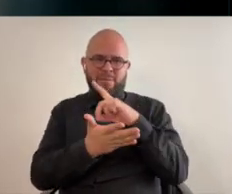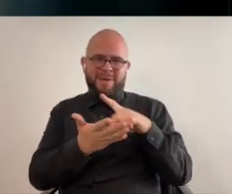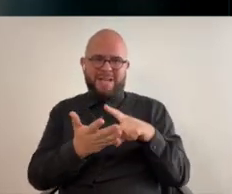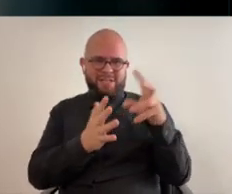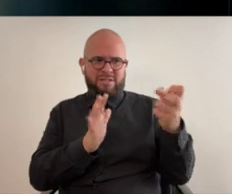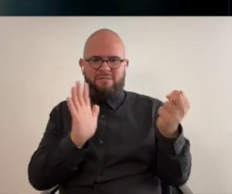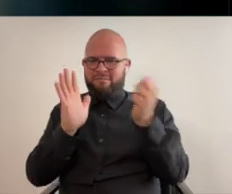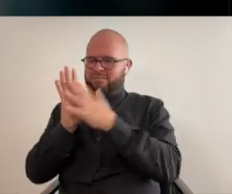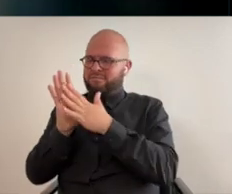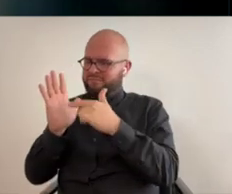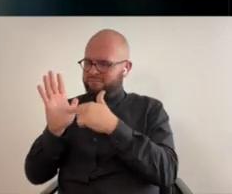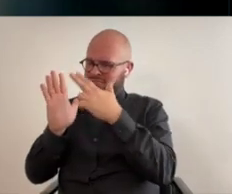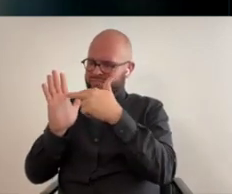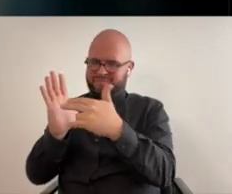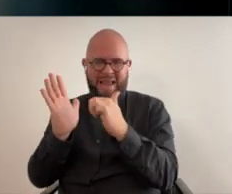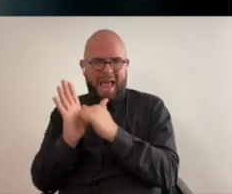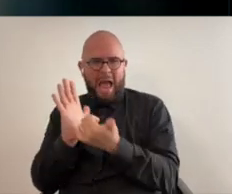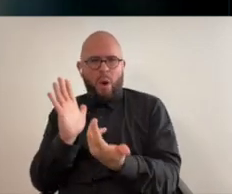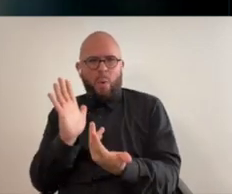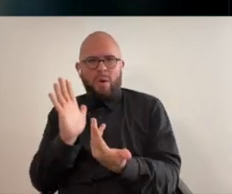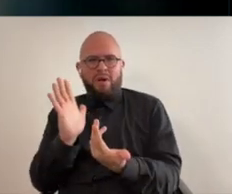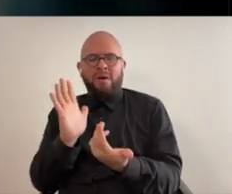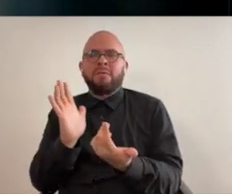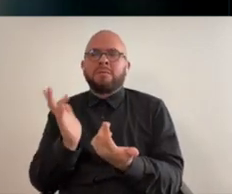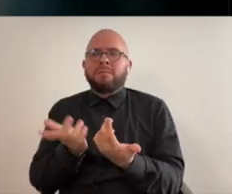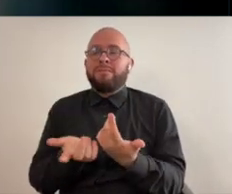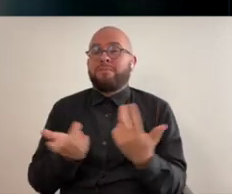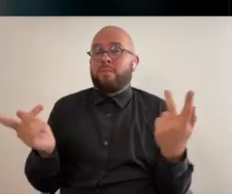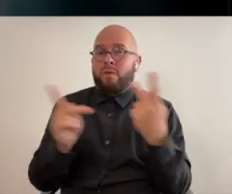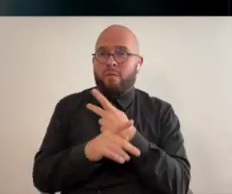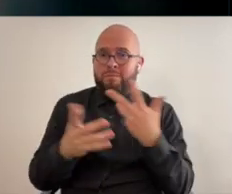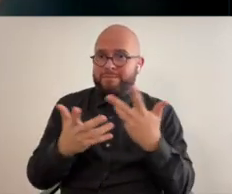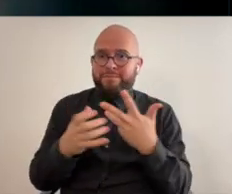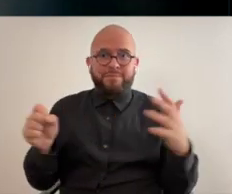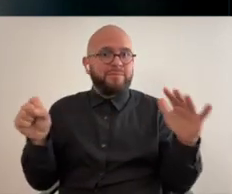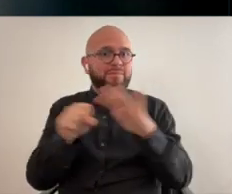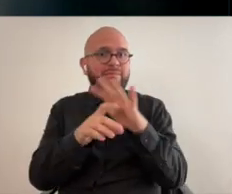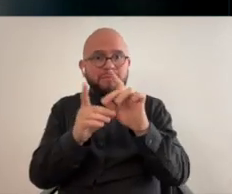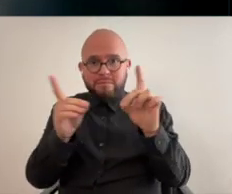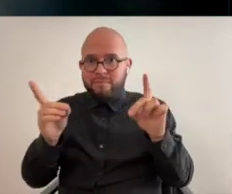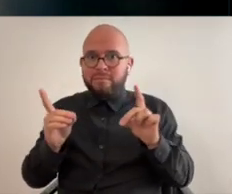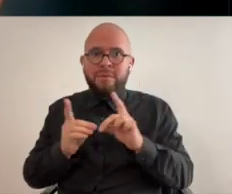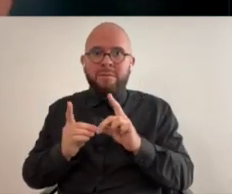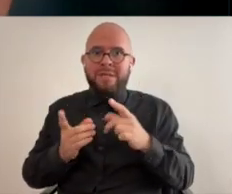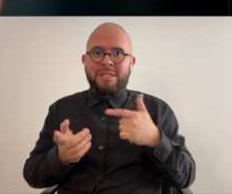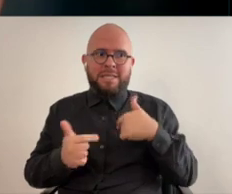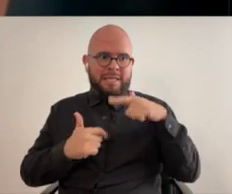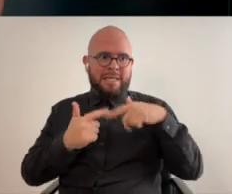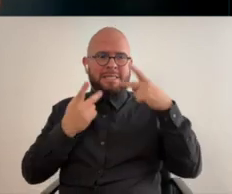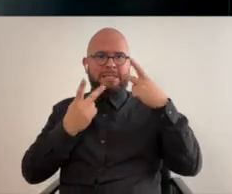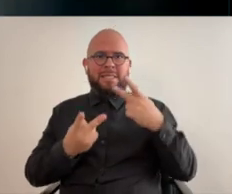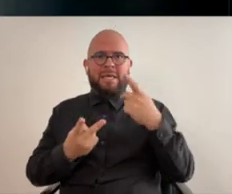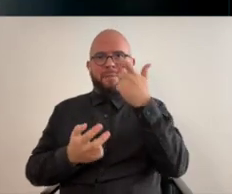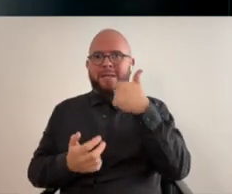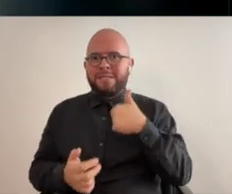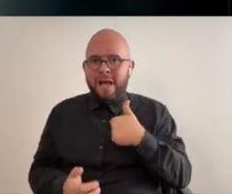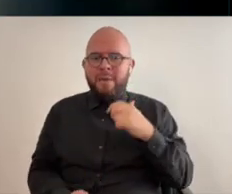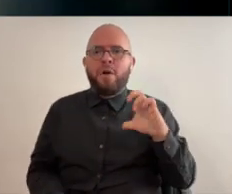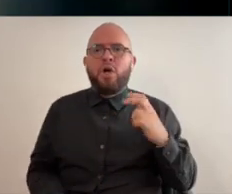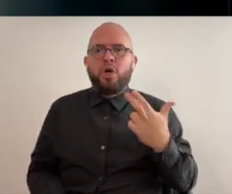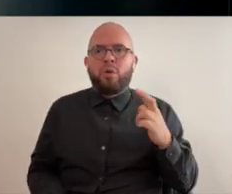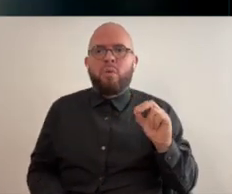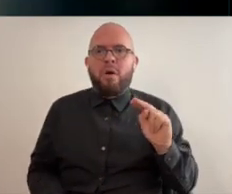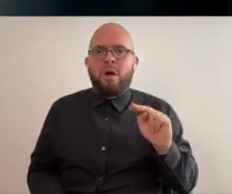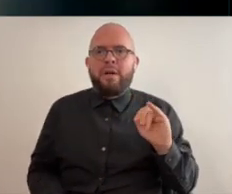discrimination i mean because the really bad stuff is the the worst stuff is that there are whole departments of medical facilities that i'm